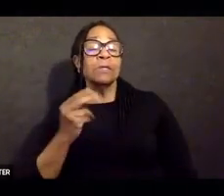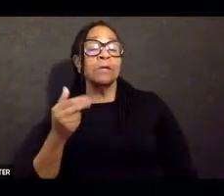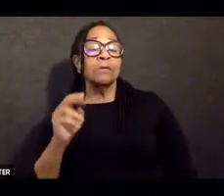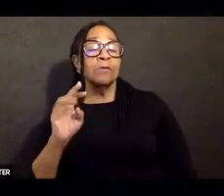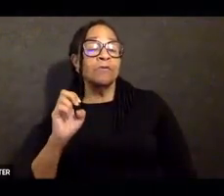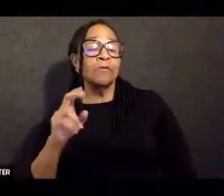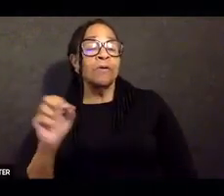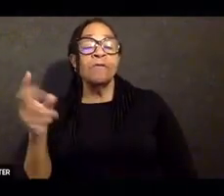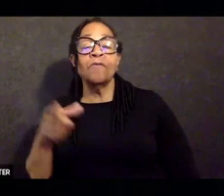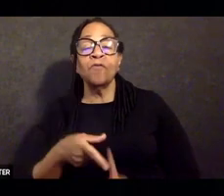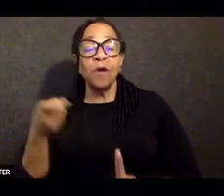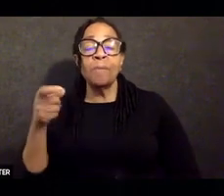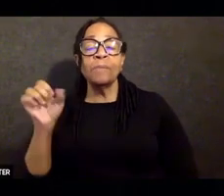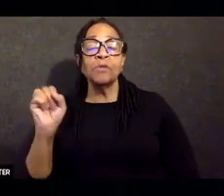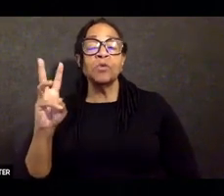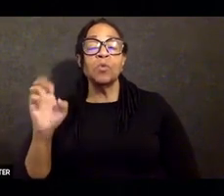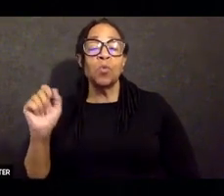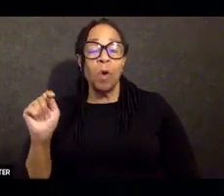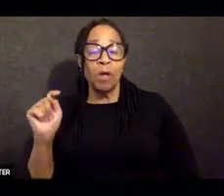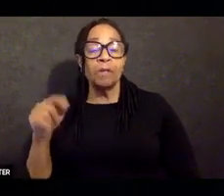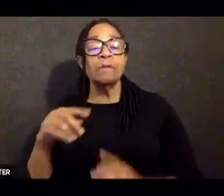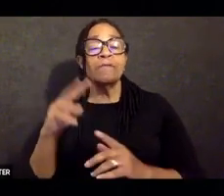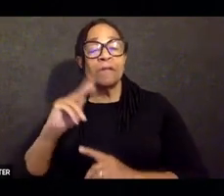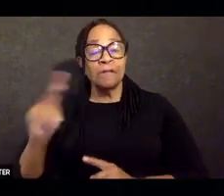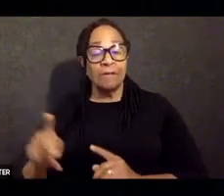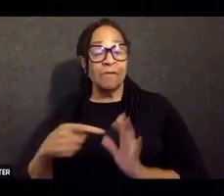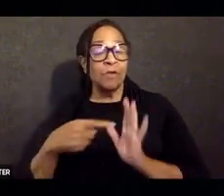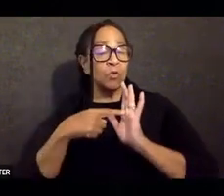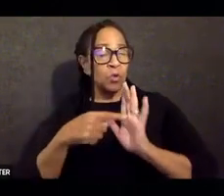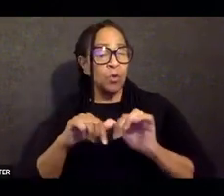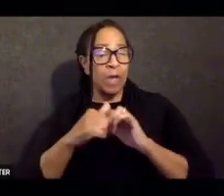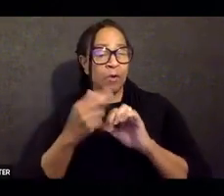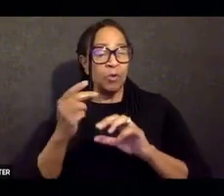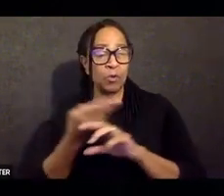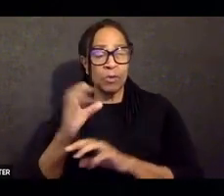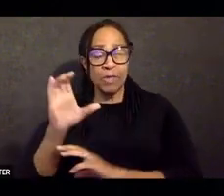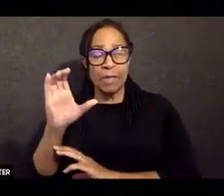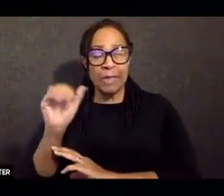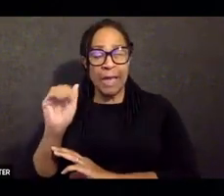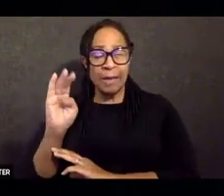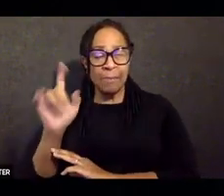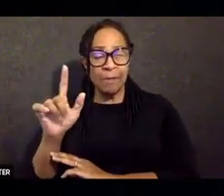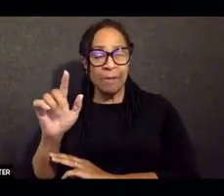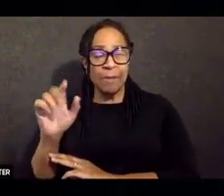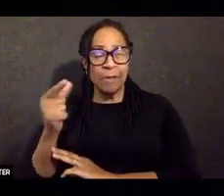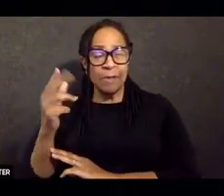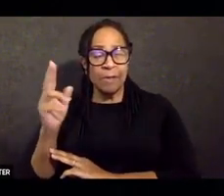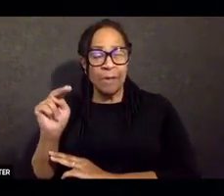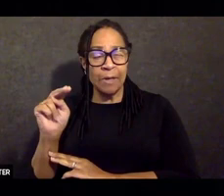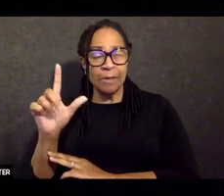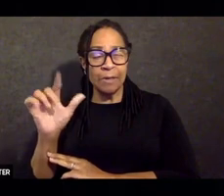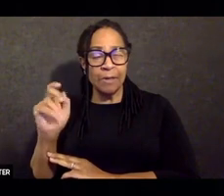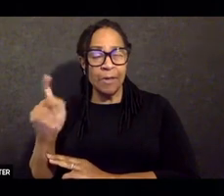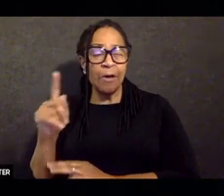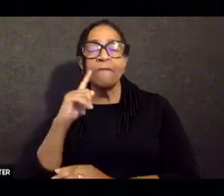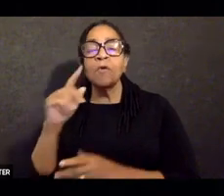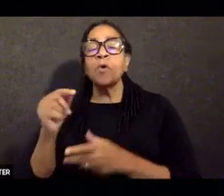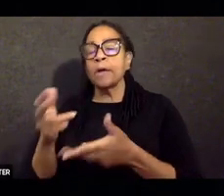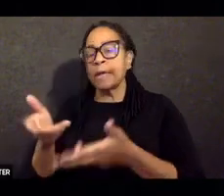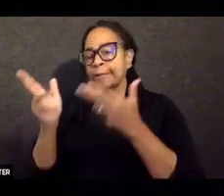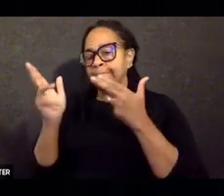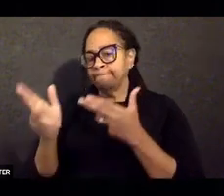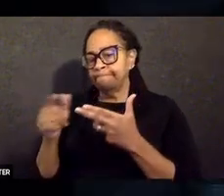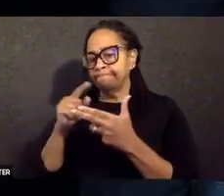from the Philadelphia Police SWAT unit. I'm here today to demonstrate how to use a cable gun lock on a semi-automatic pistol.